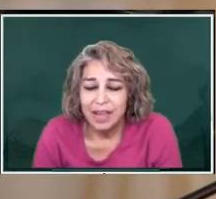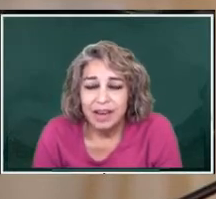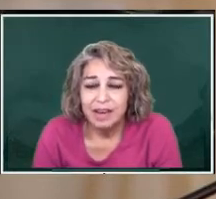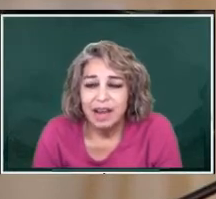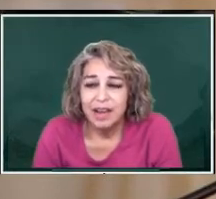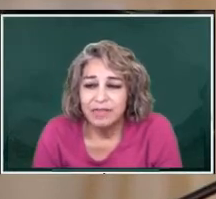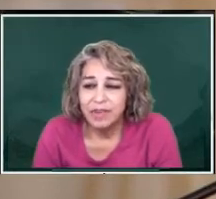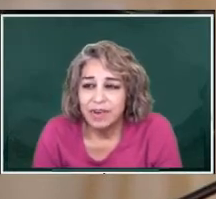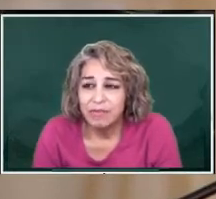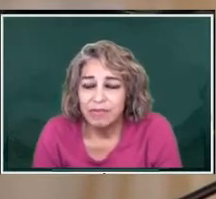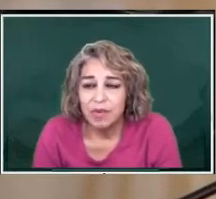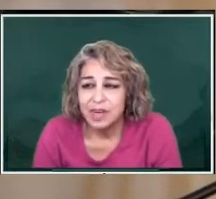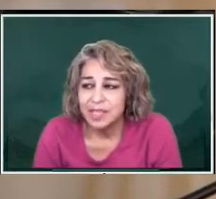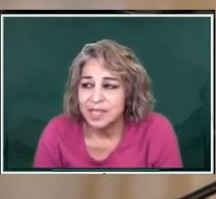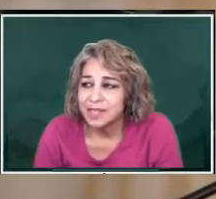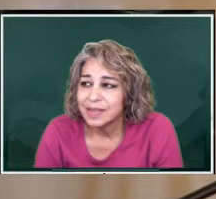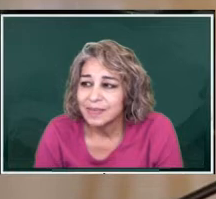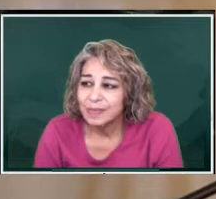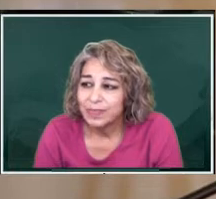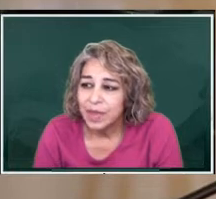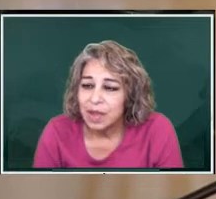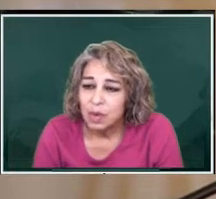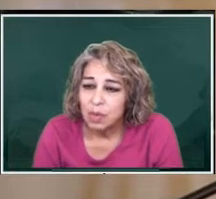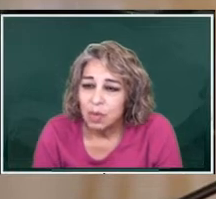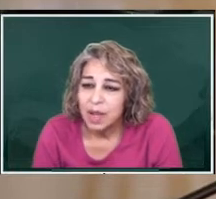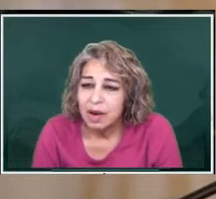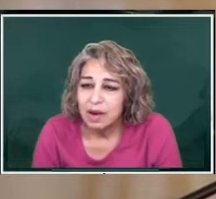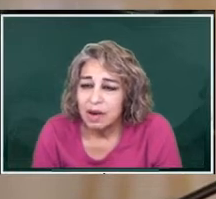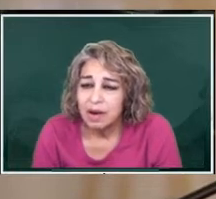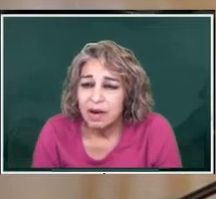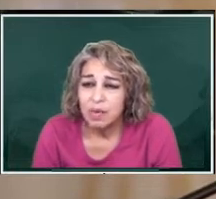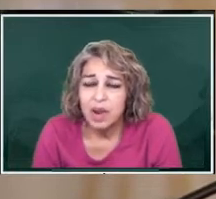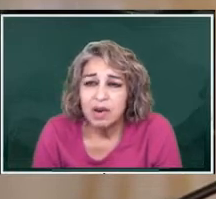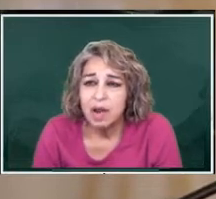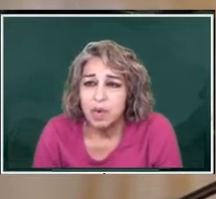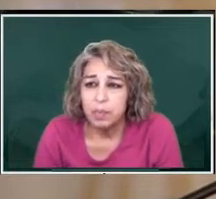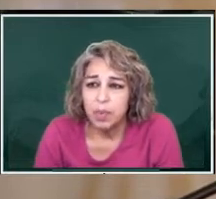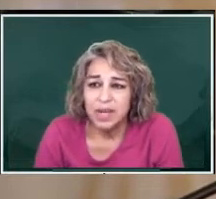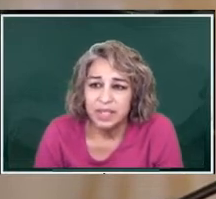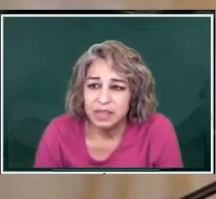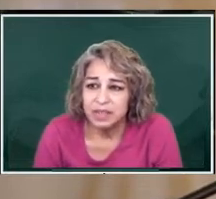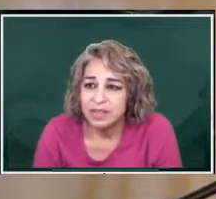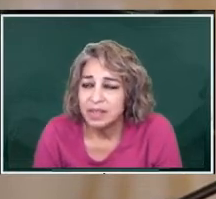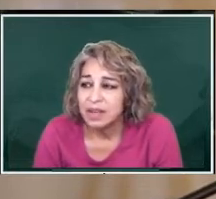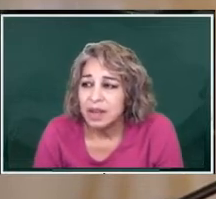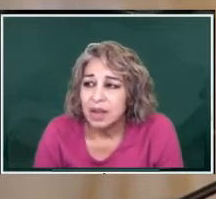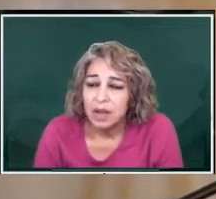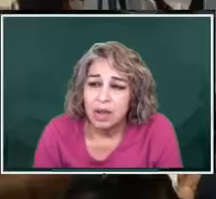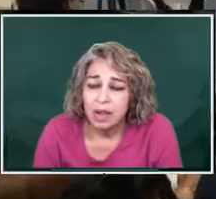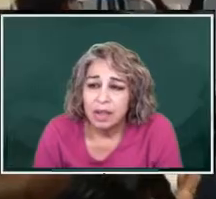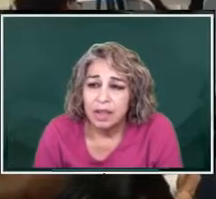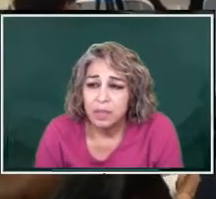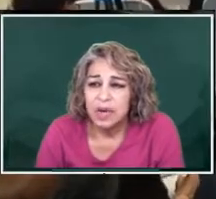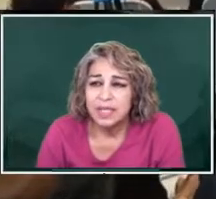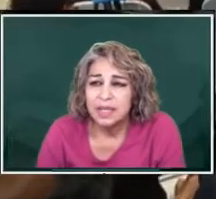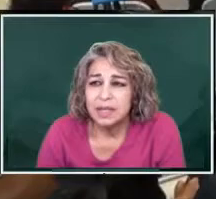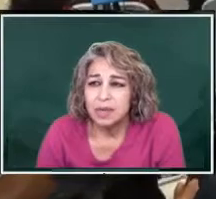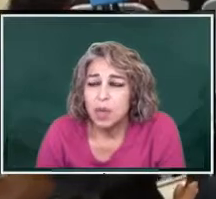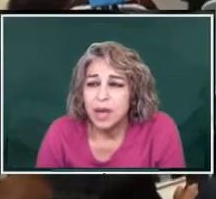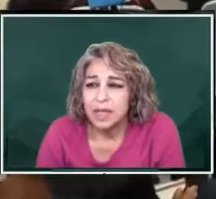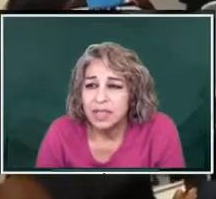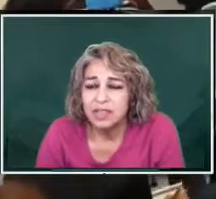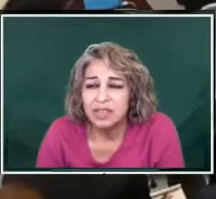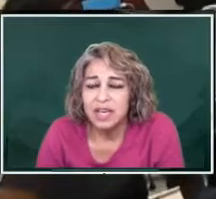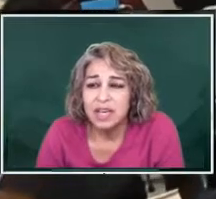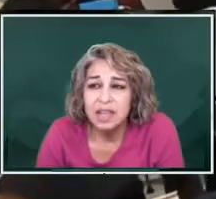not for force we are we are not repressors the president